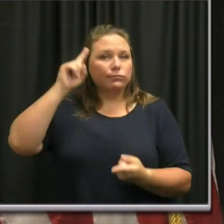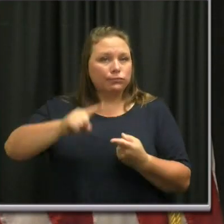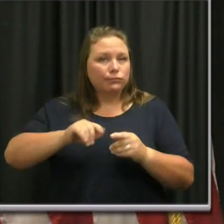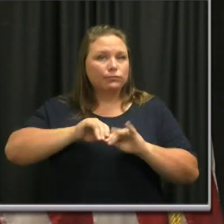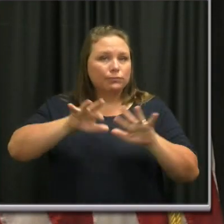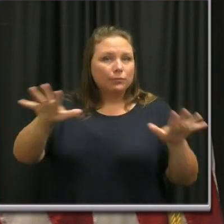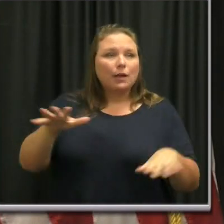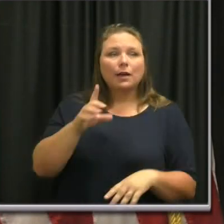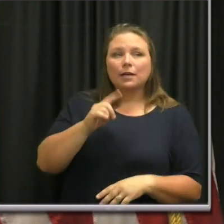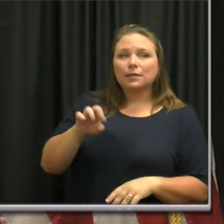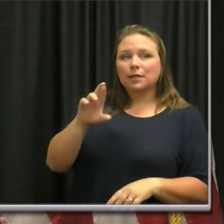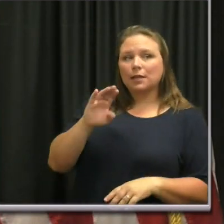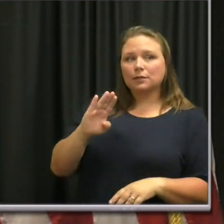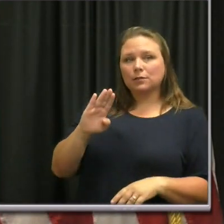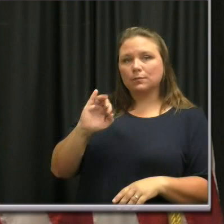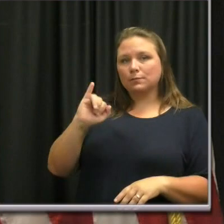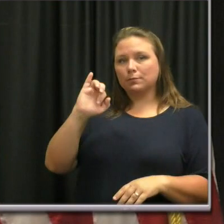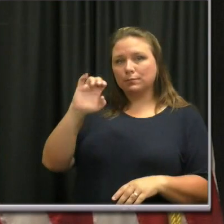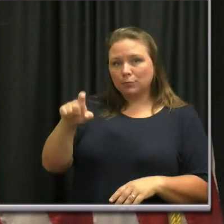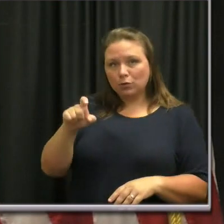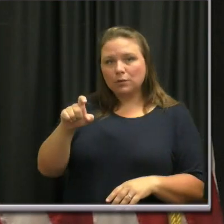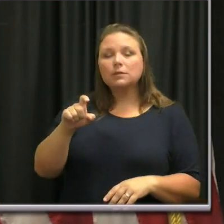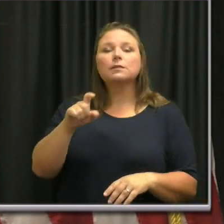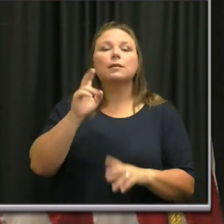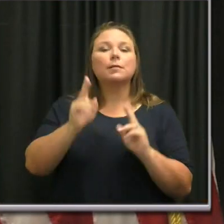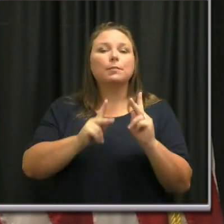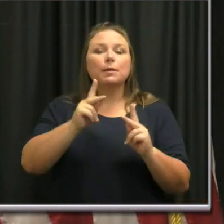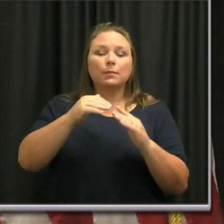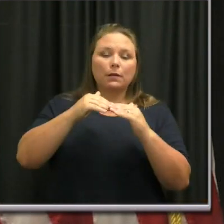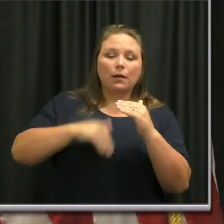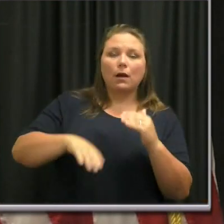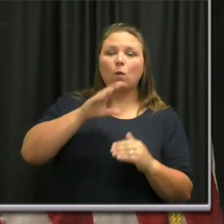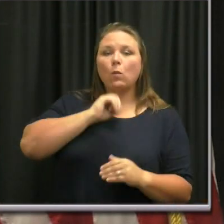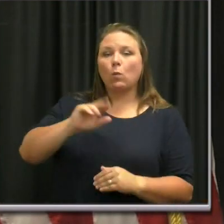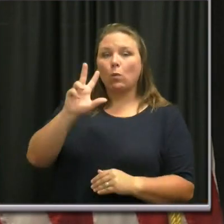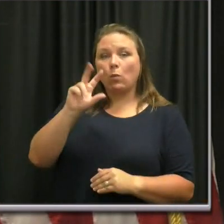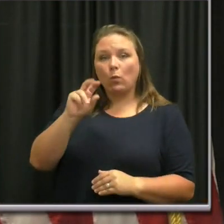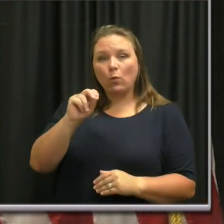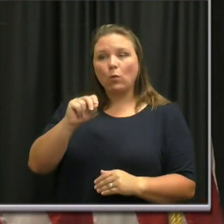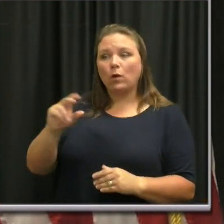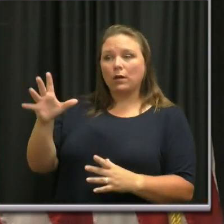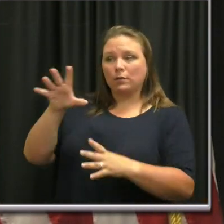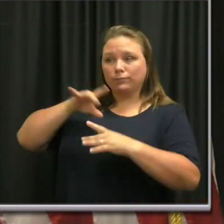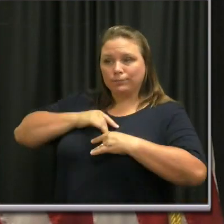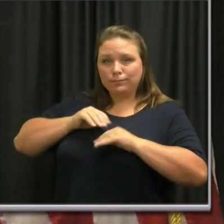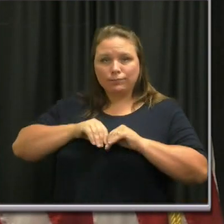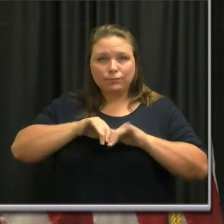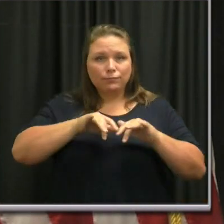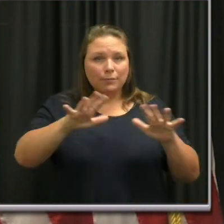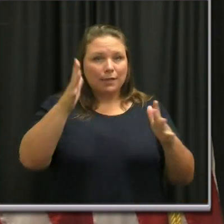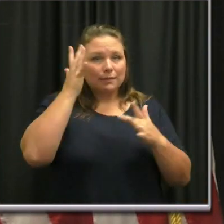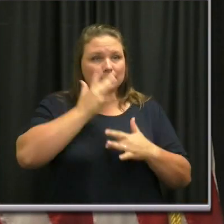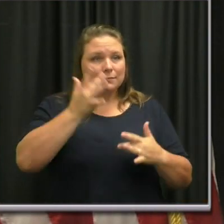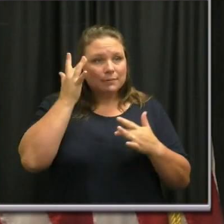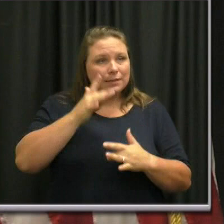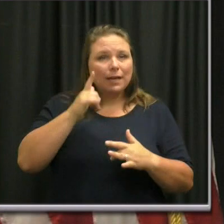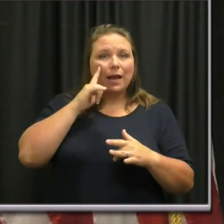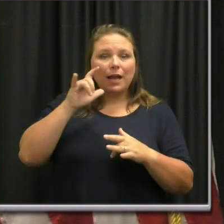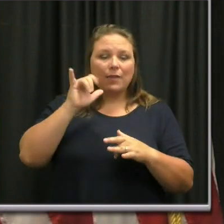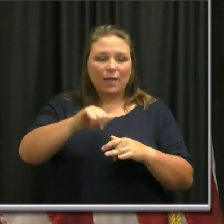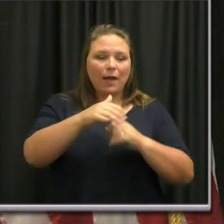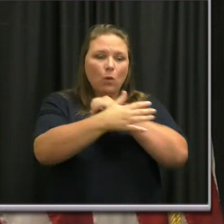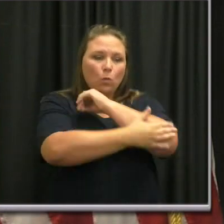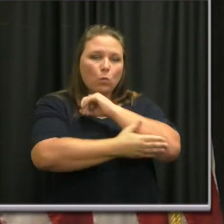Birx particularly warned of residents under age 30 becoming vectors for the disease and of surging cases among rural